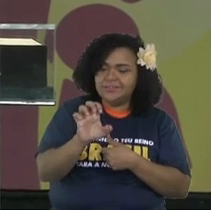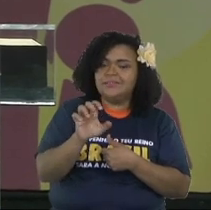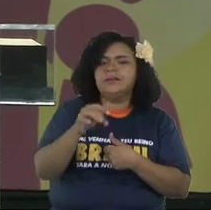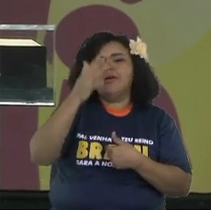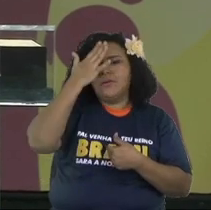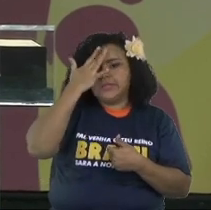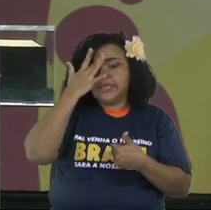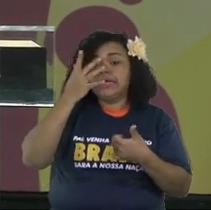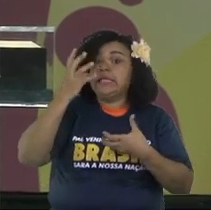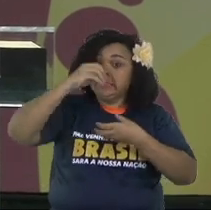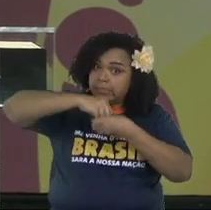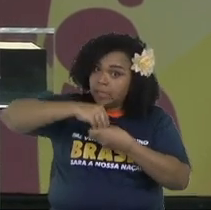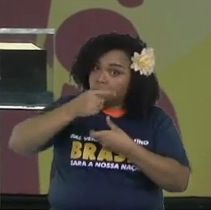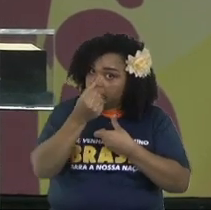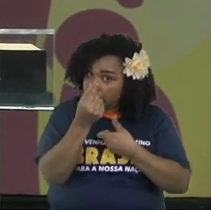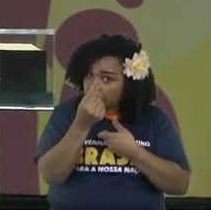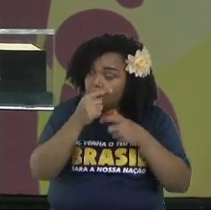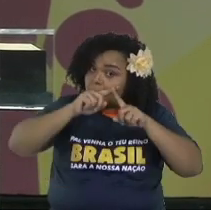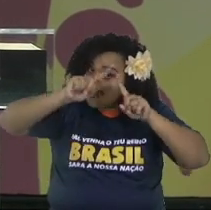that includes the